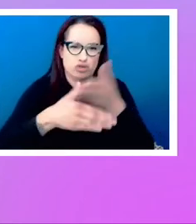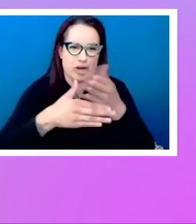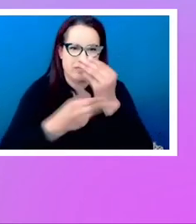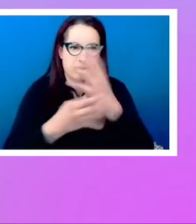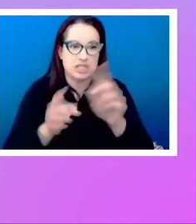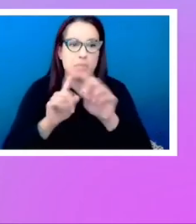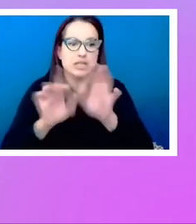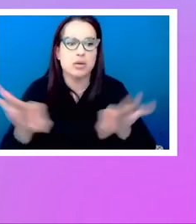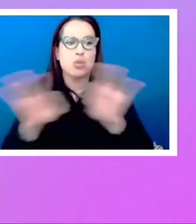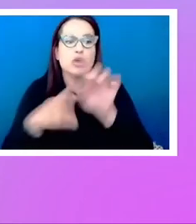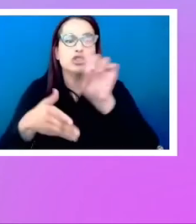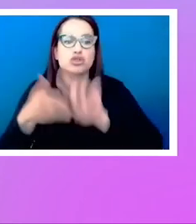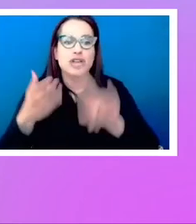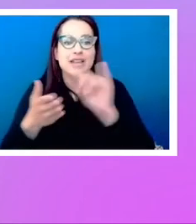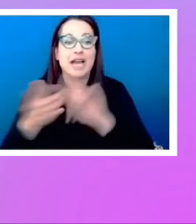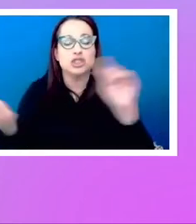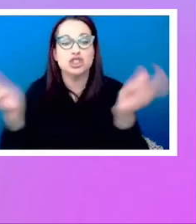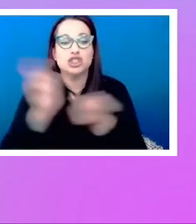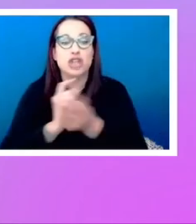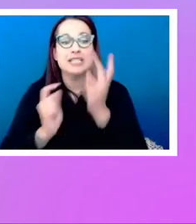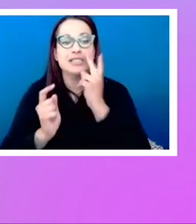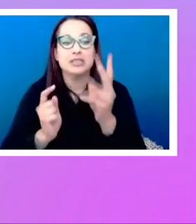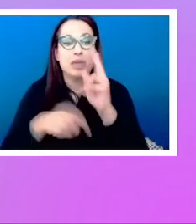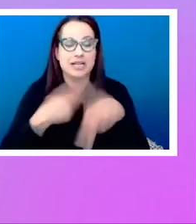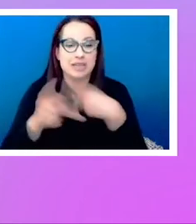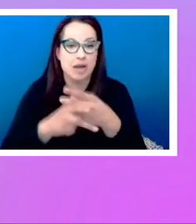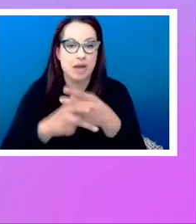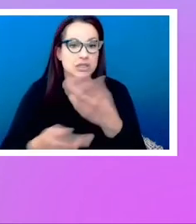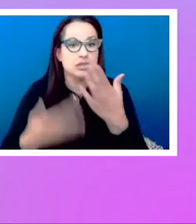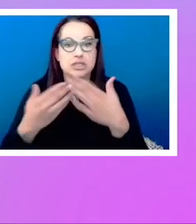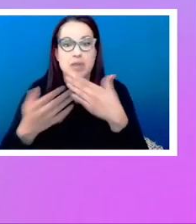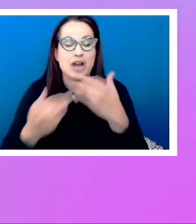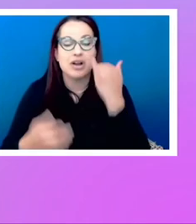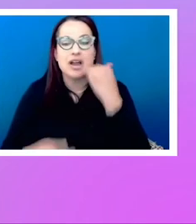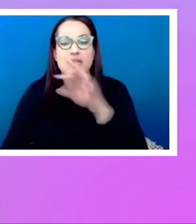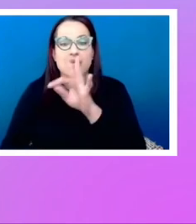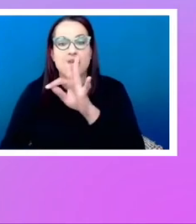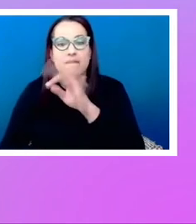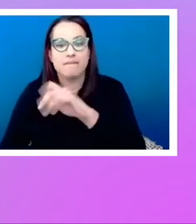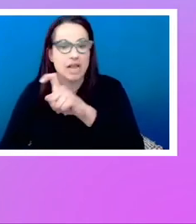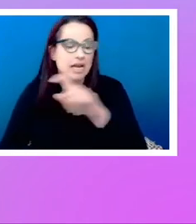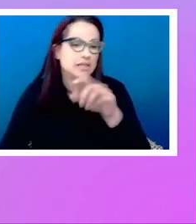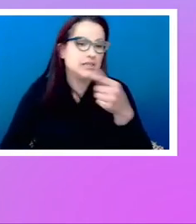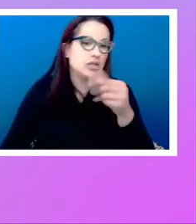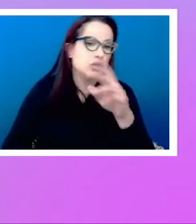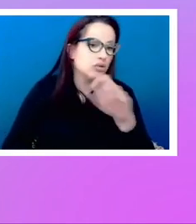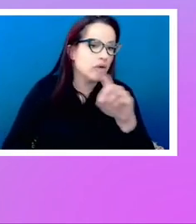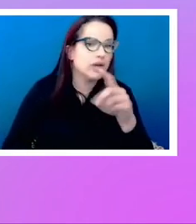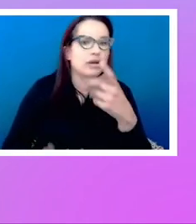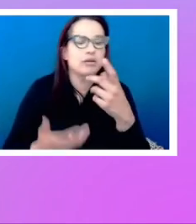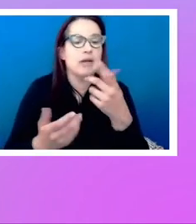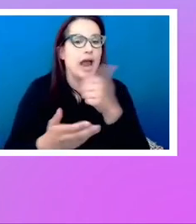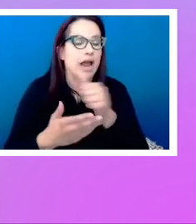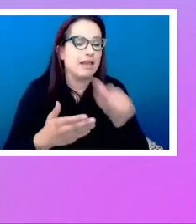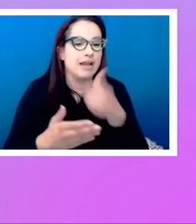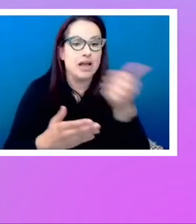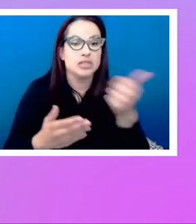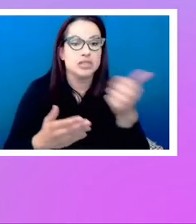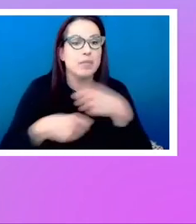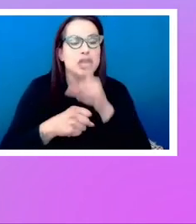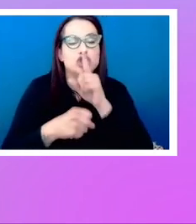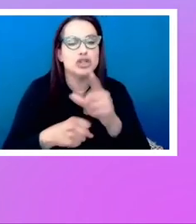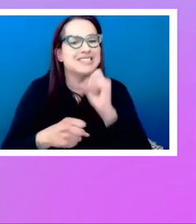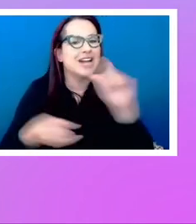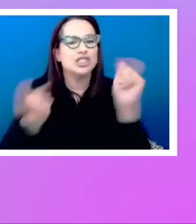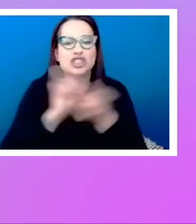changing display type, you know, so whether you change things to flex or display grid or anything else, make sure that's not changing how